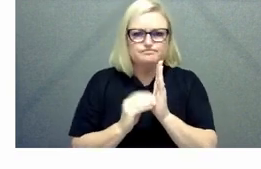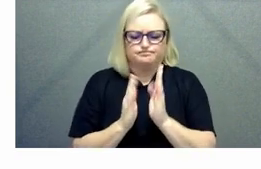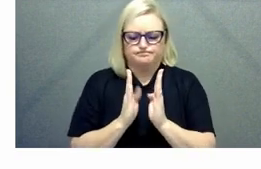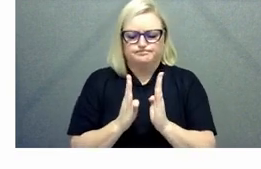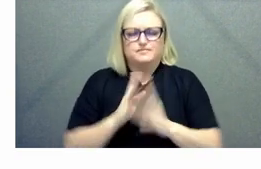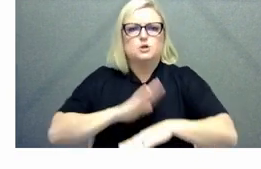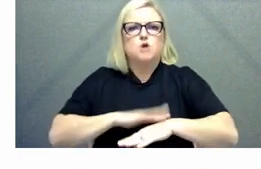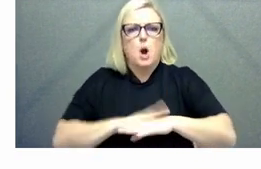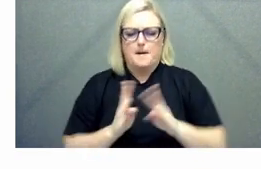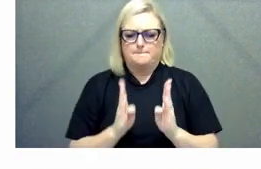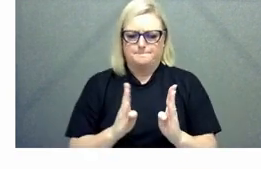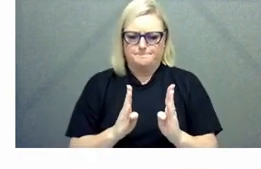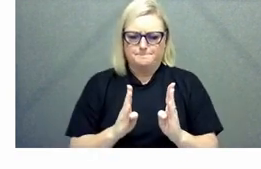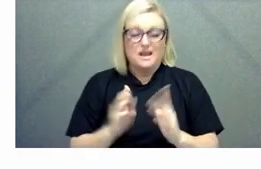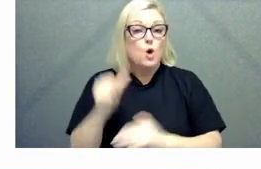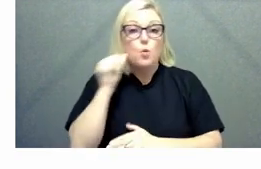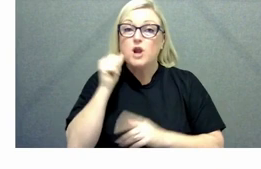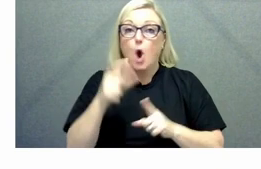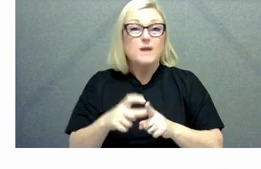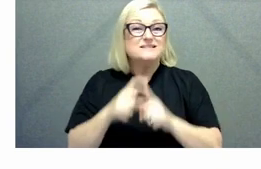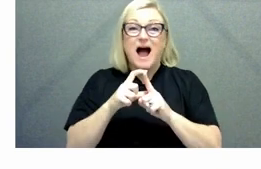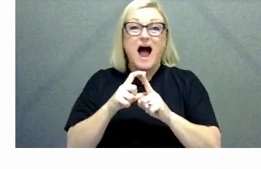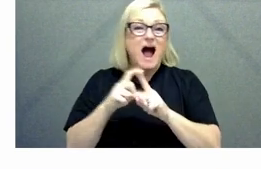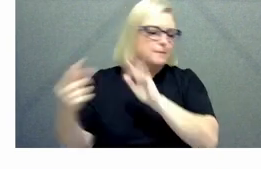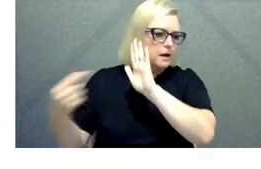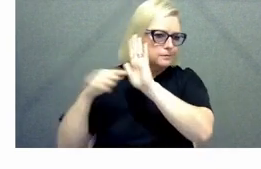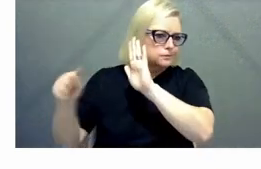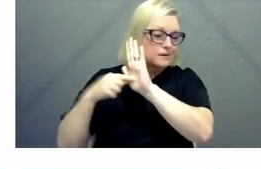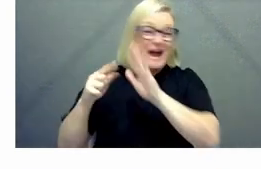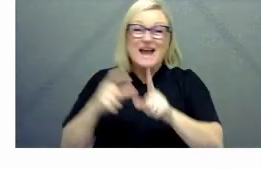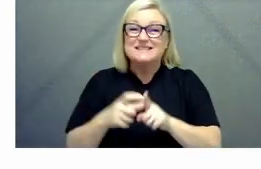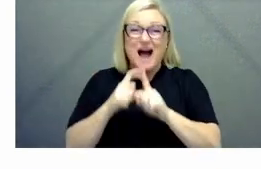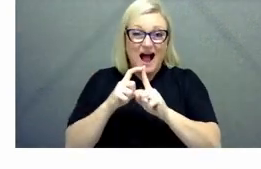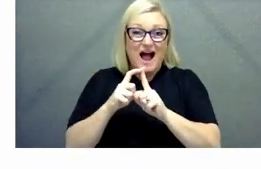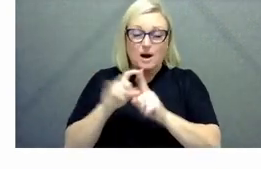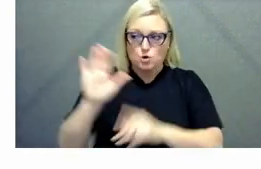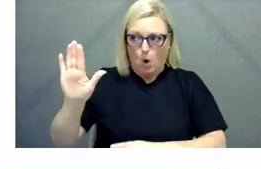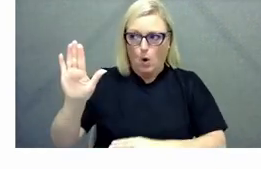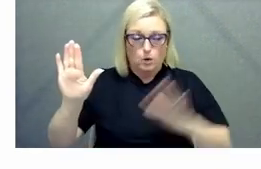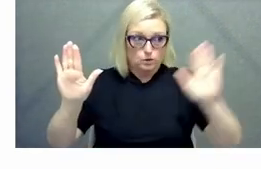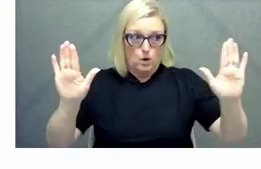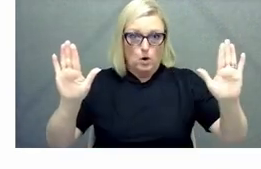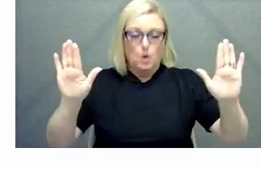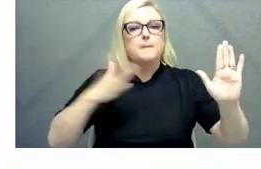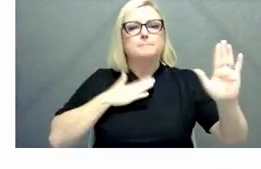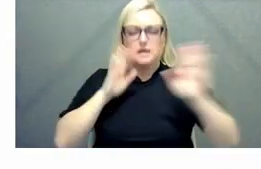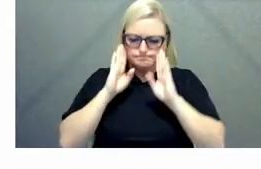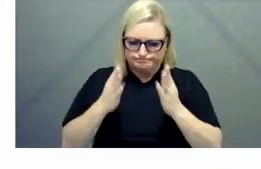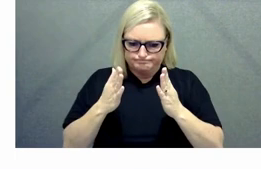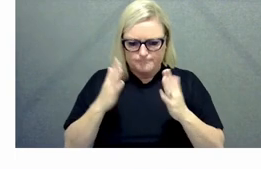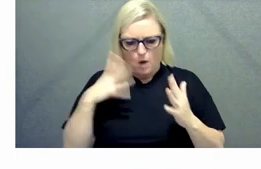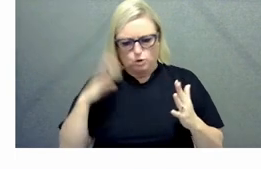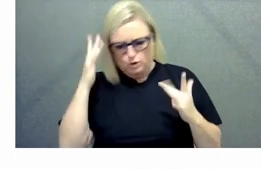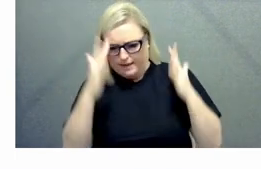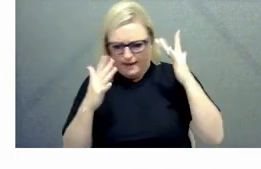really hard and we've all talked about why it's hard right but but how can you create a bit of space so that you can be a bit reflective